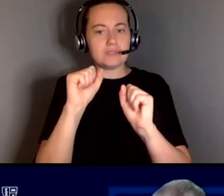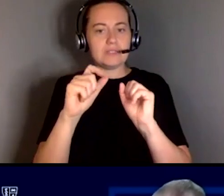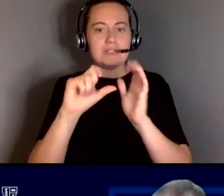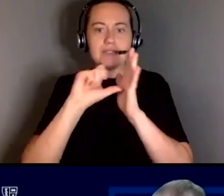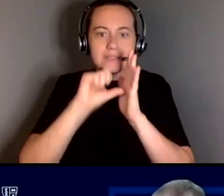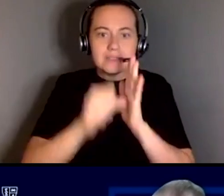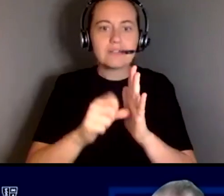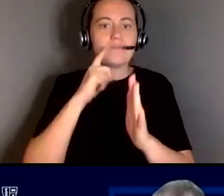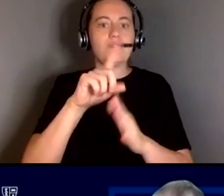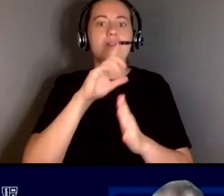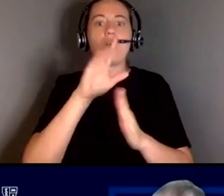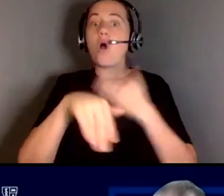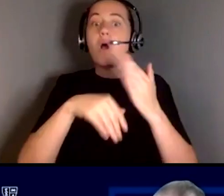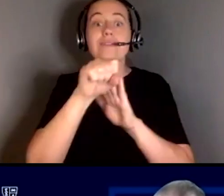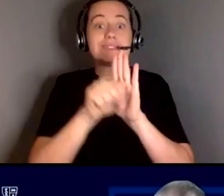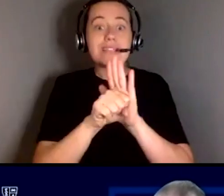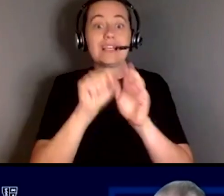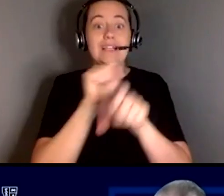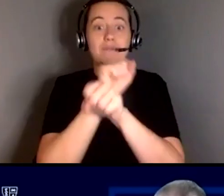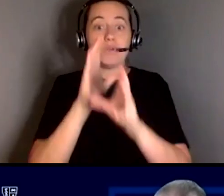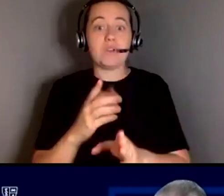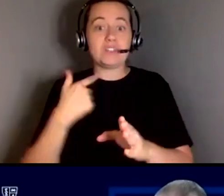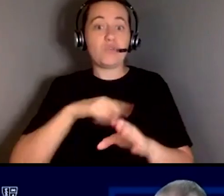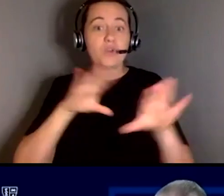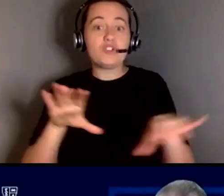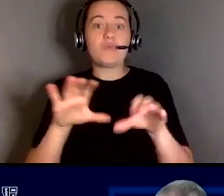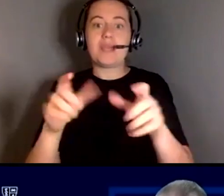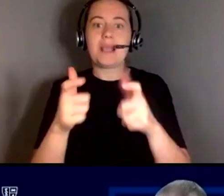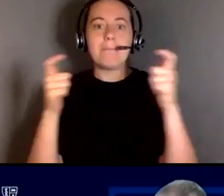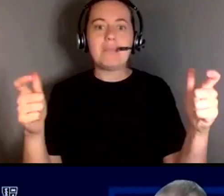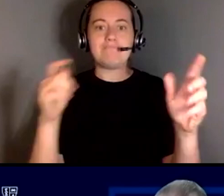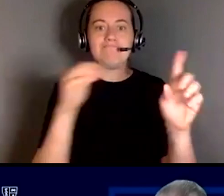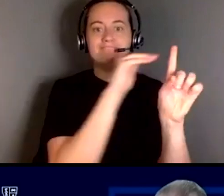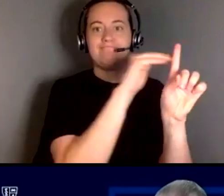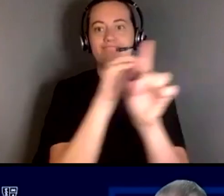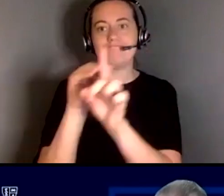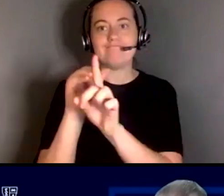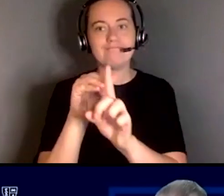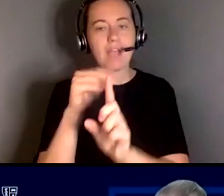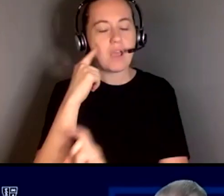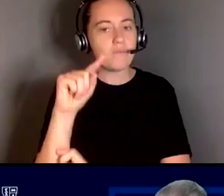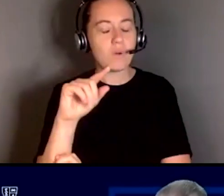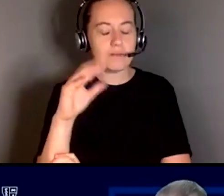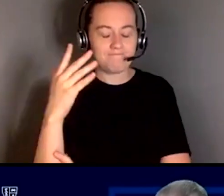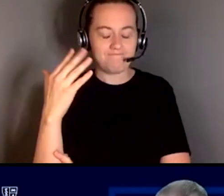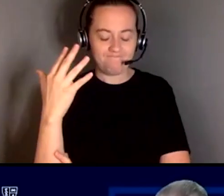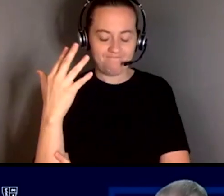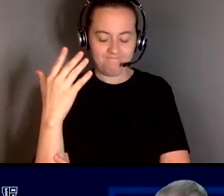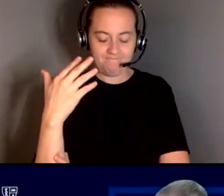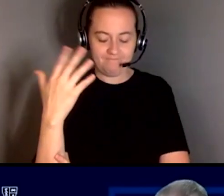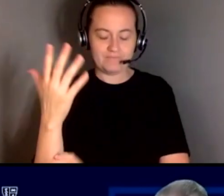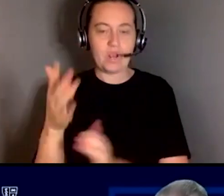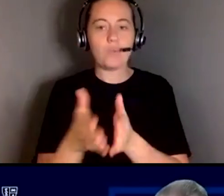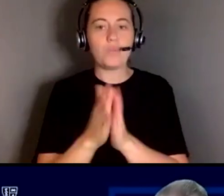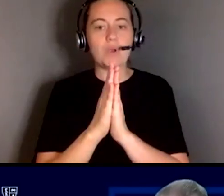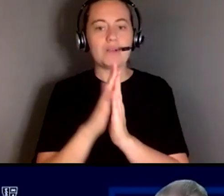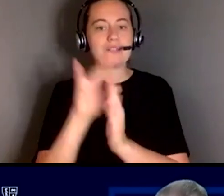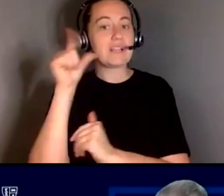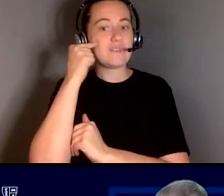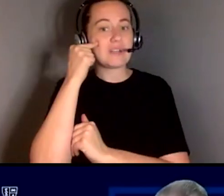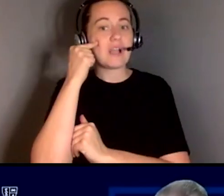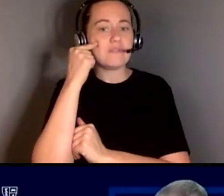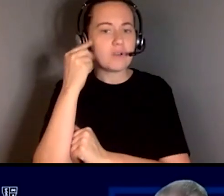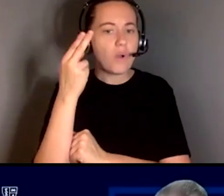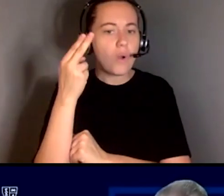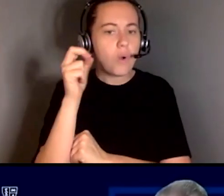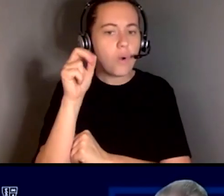employees we're doing a big push on uh the request of governor hochel to